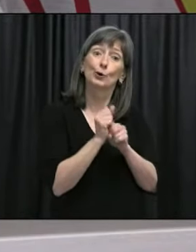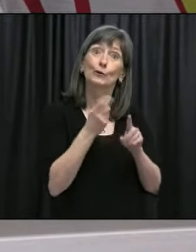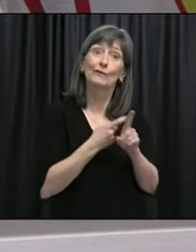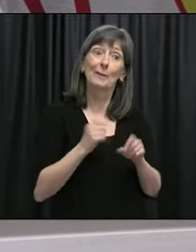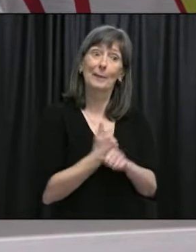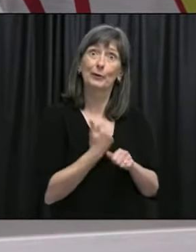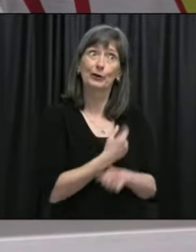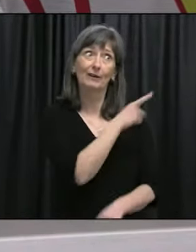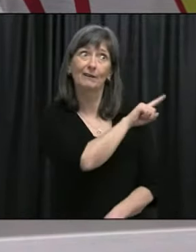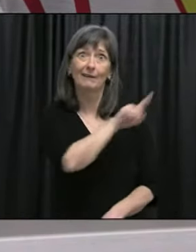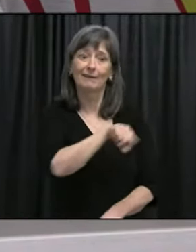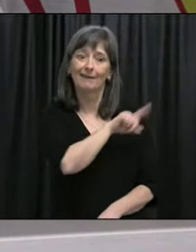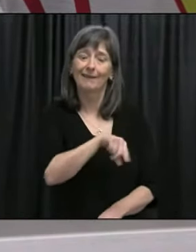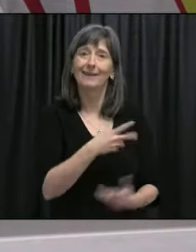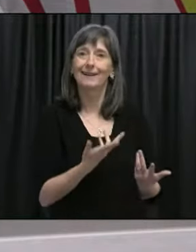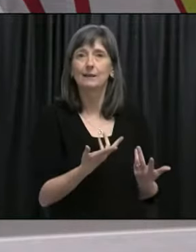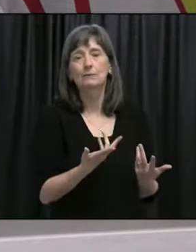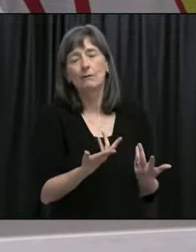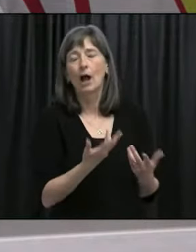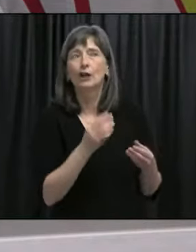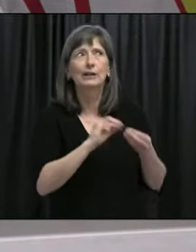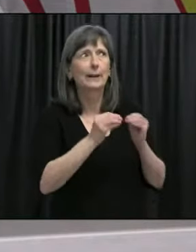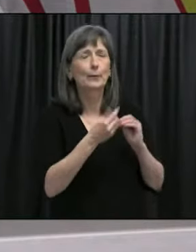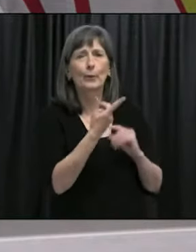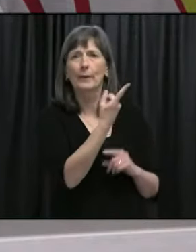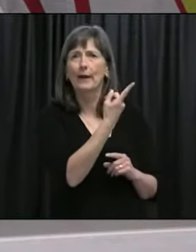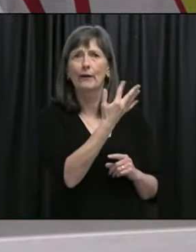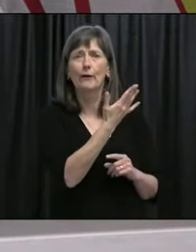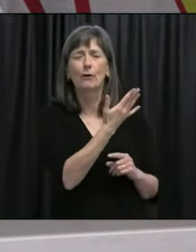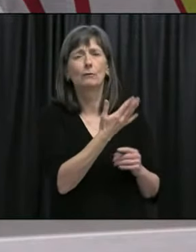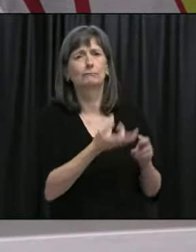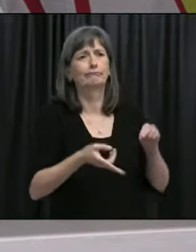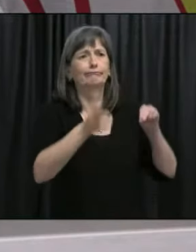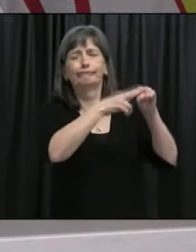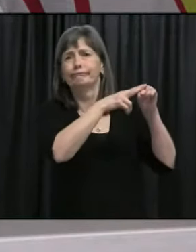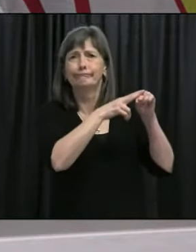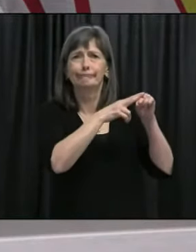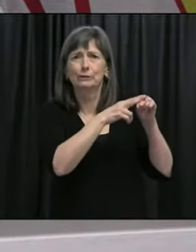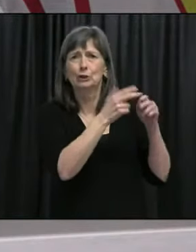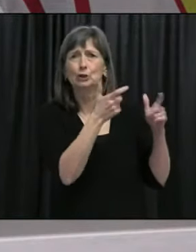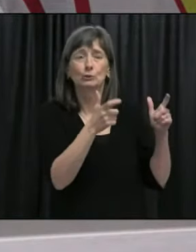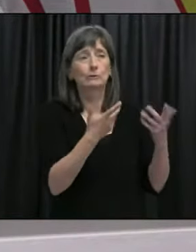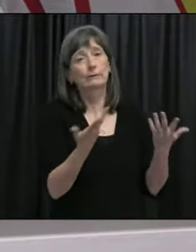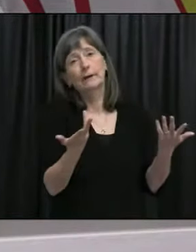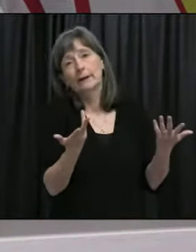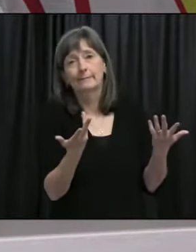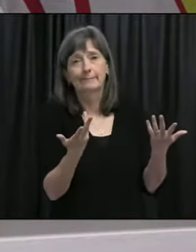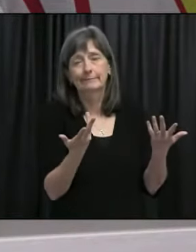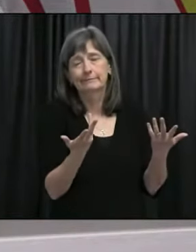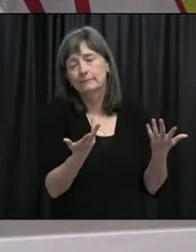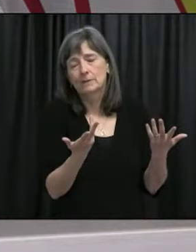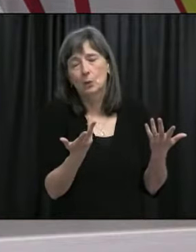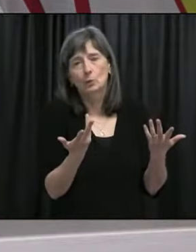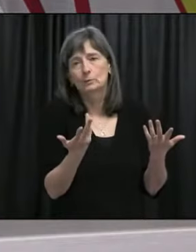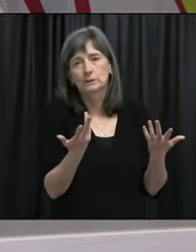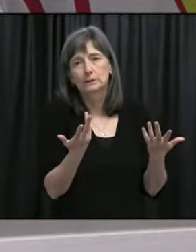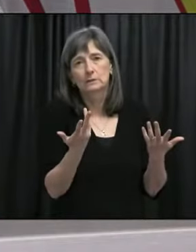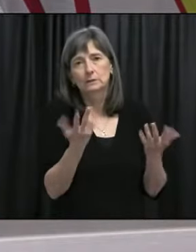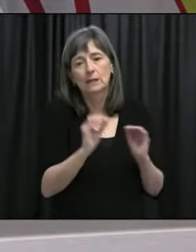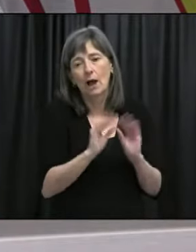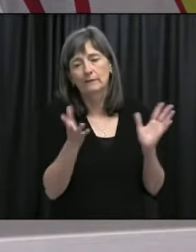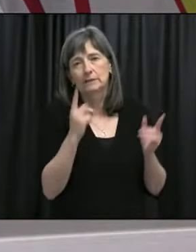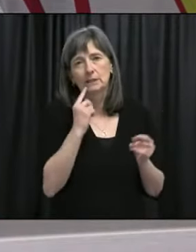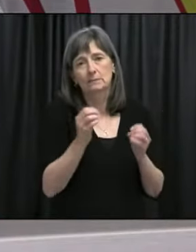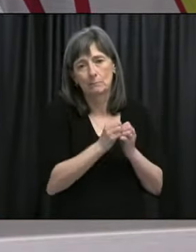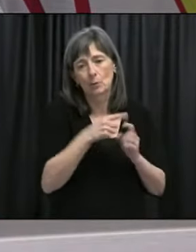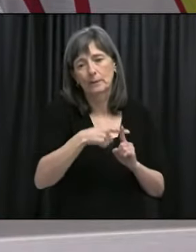So I think, yeah, it's inevitable that when people come back from these places that have really high incidence, that